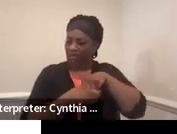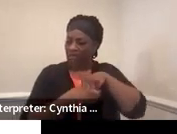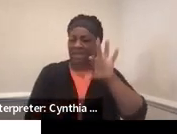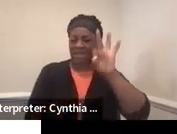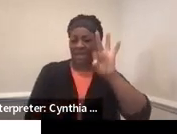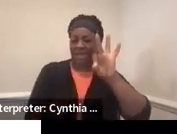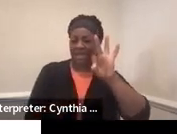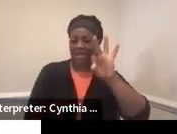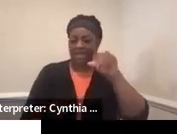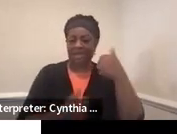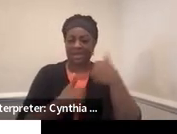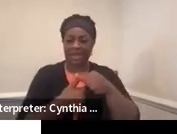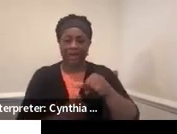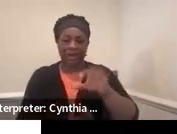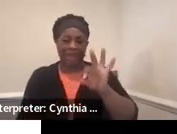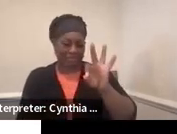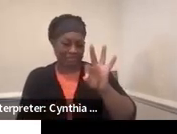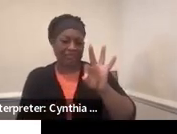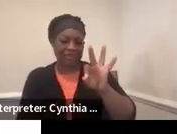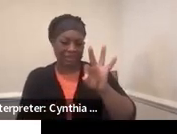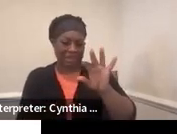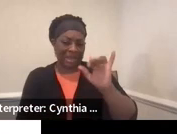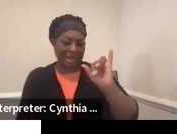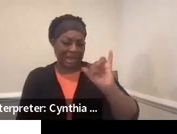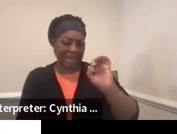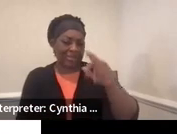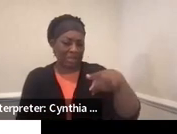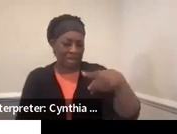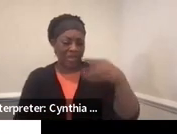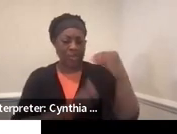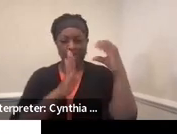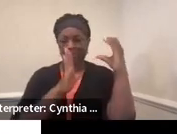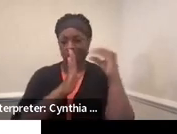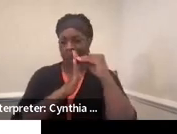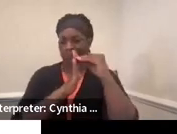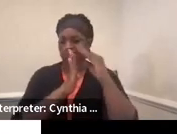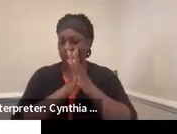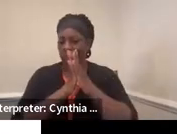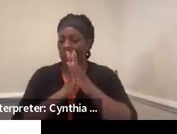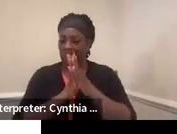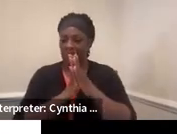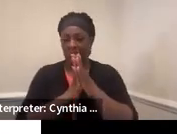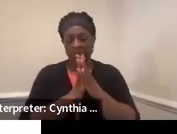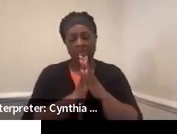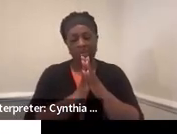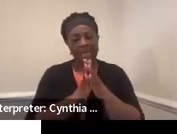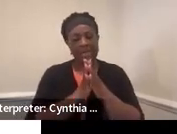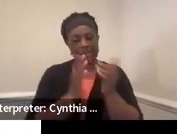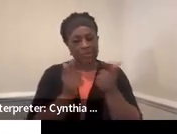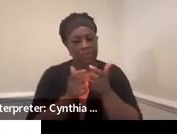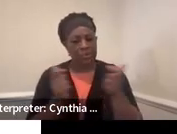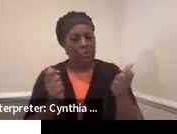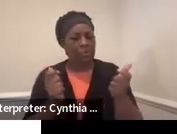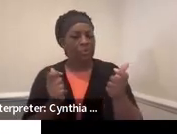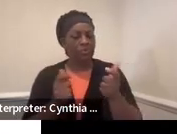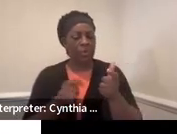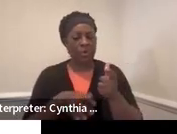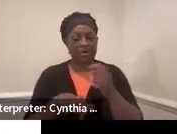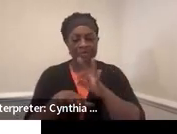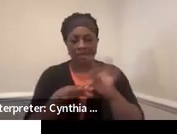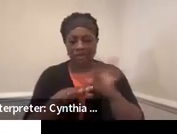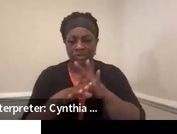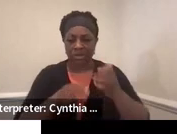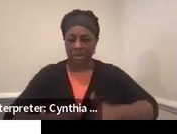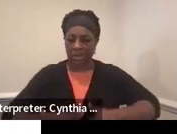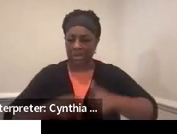of the IEP. And we'll get to that in a little bit, because you, that obviously is huge for them for functional life skills. So you